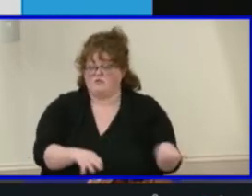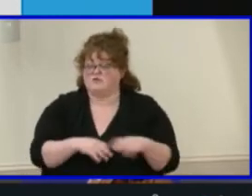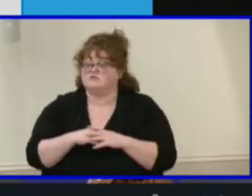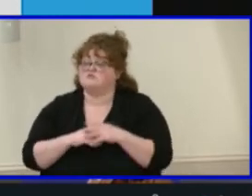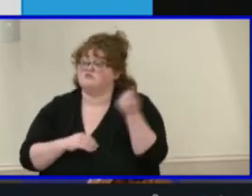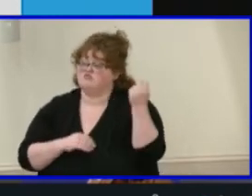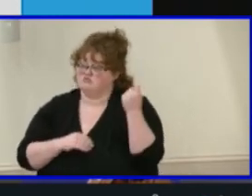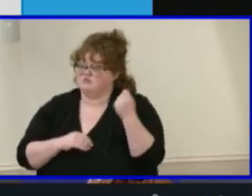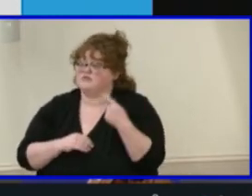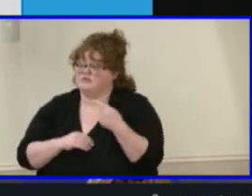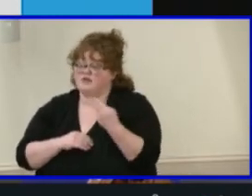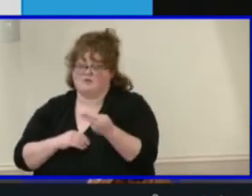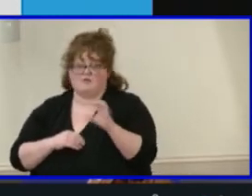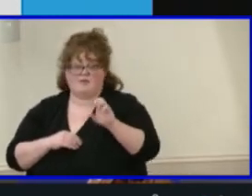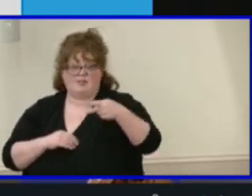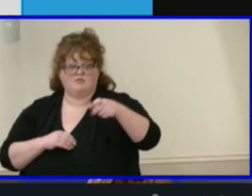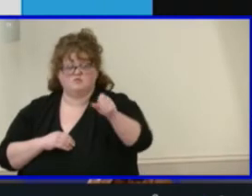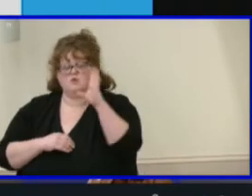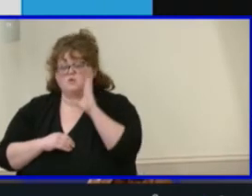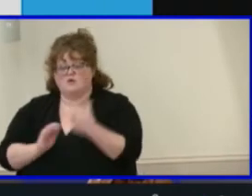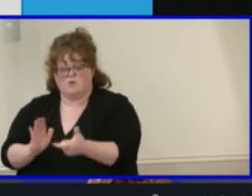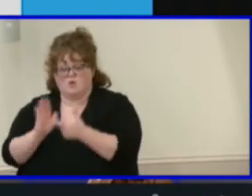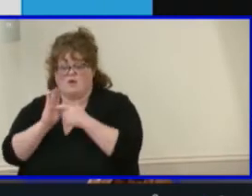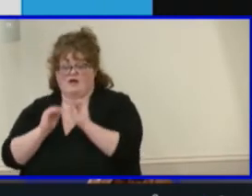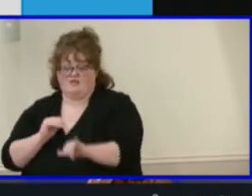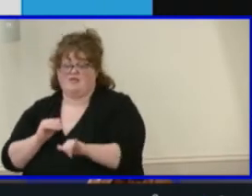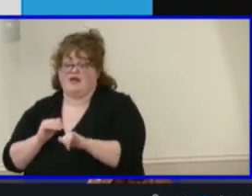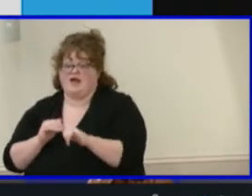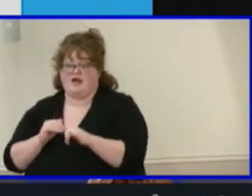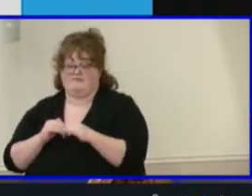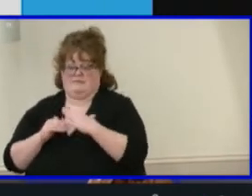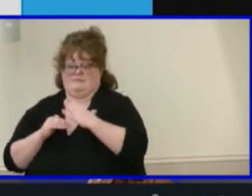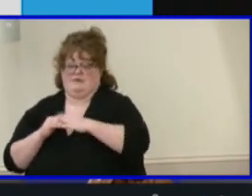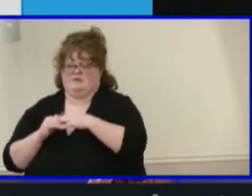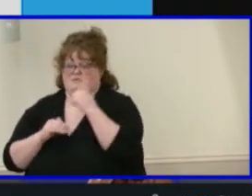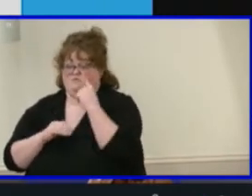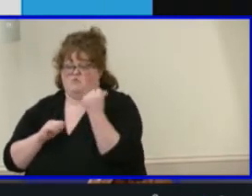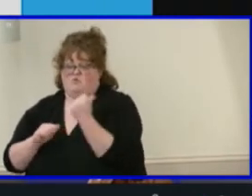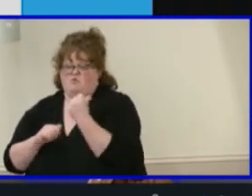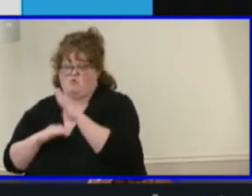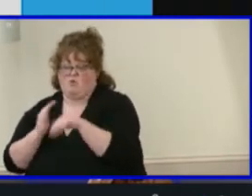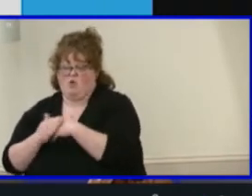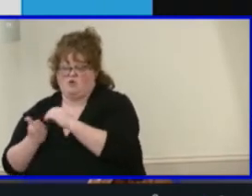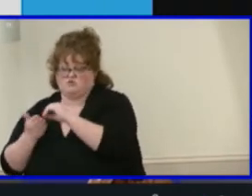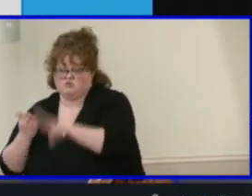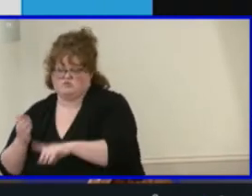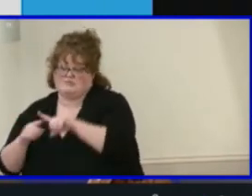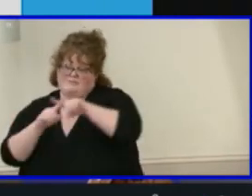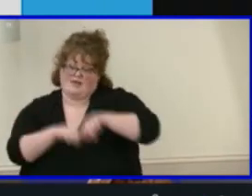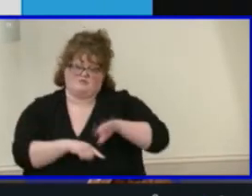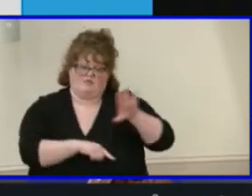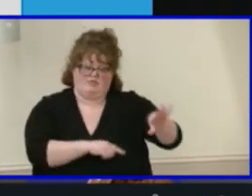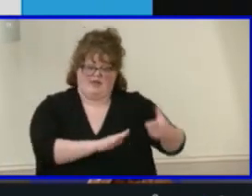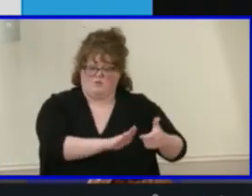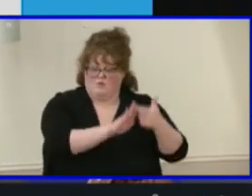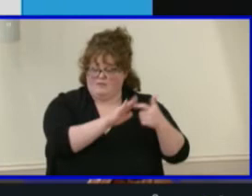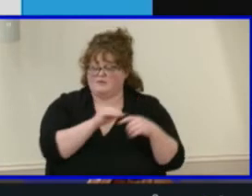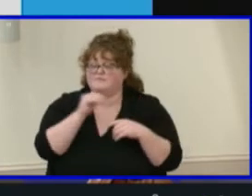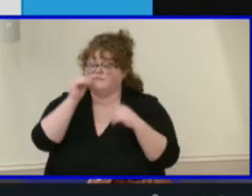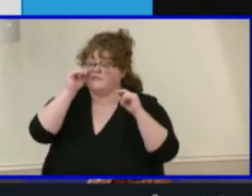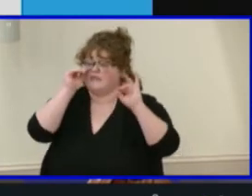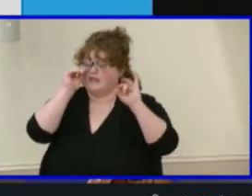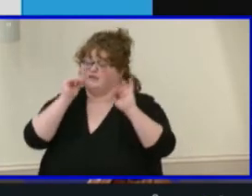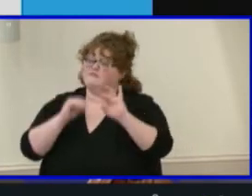as a requirement based on the Maggie Walker recommendation. Henrico 8th graders who meet the three criteria